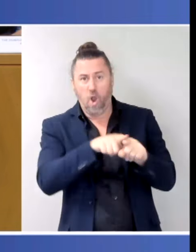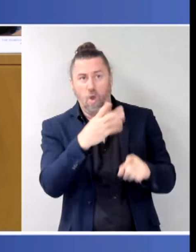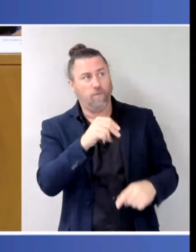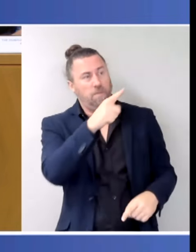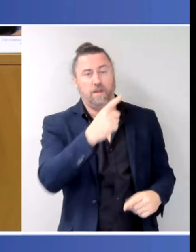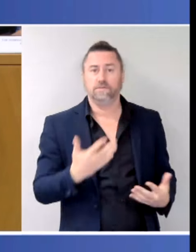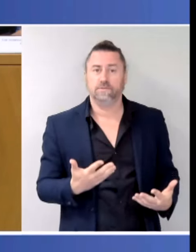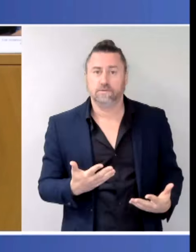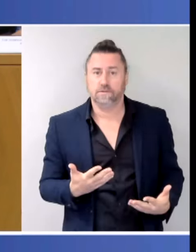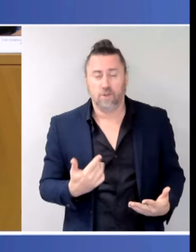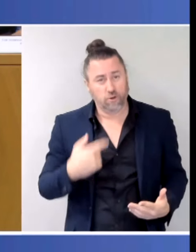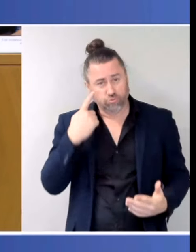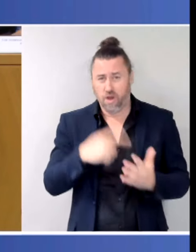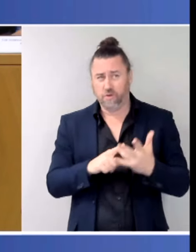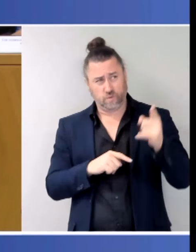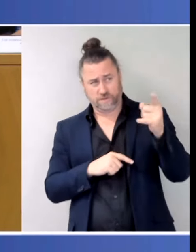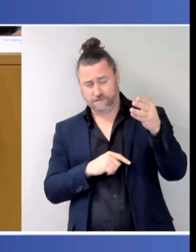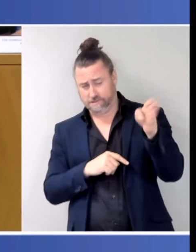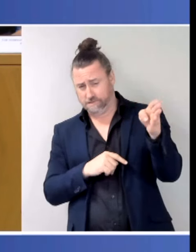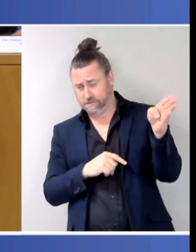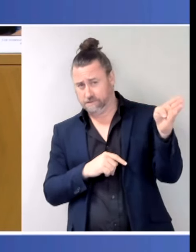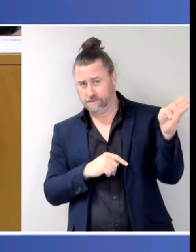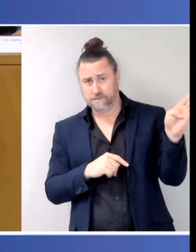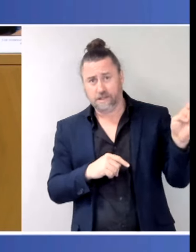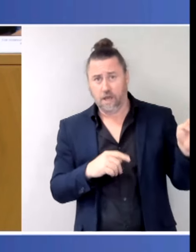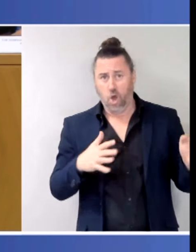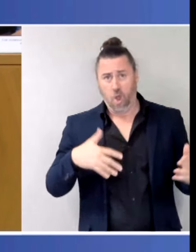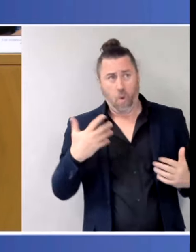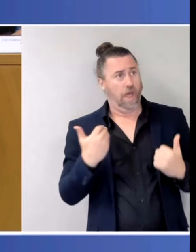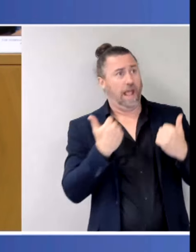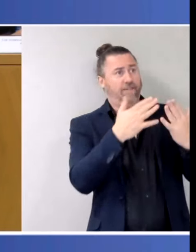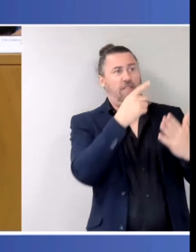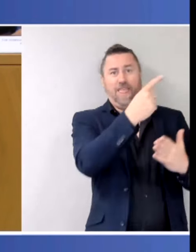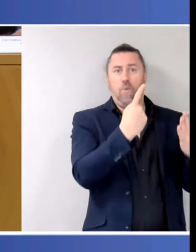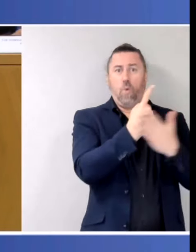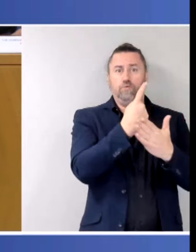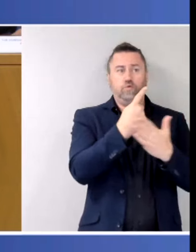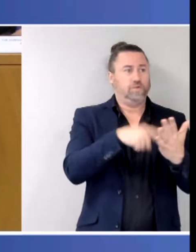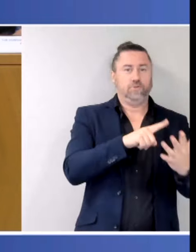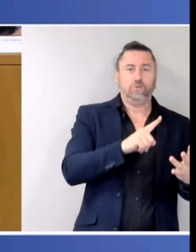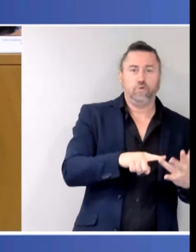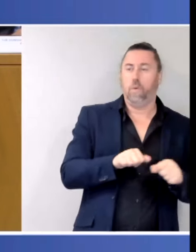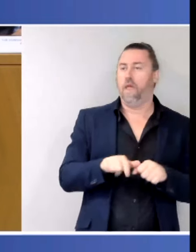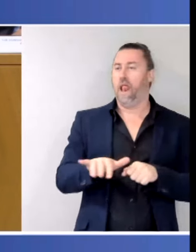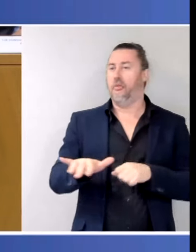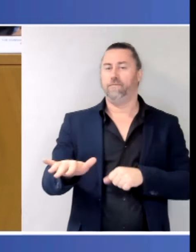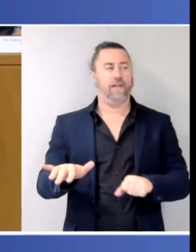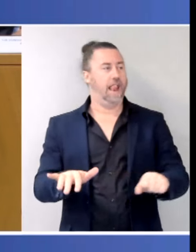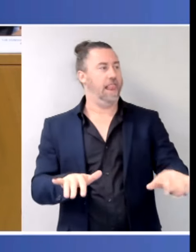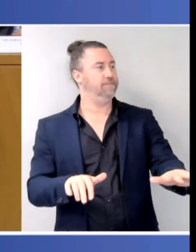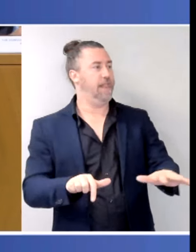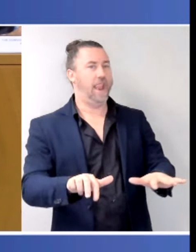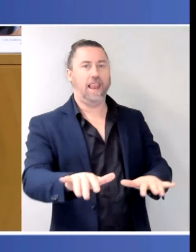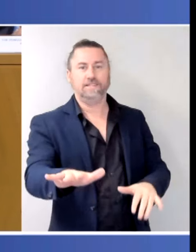to some of those issues as well, that people can then go and have a look